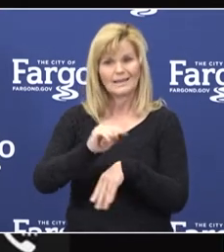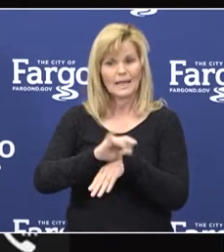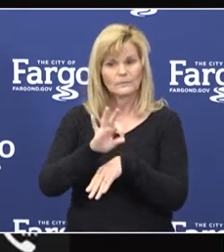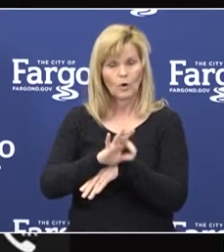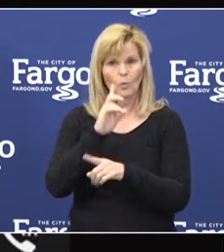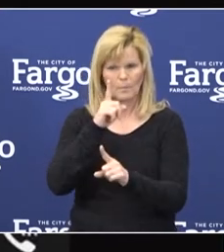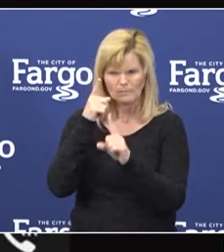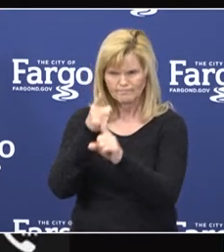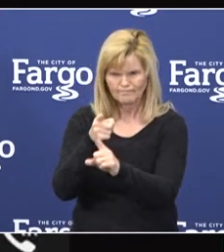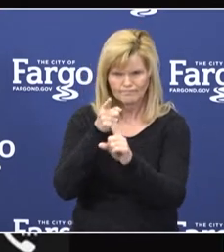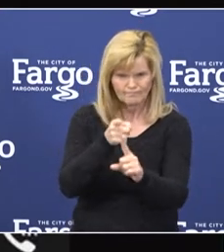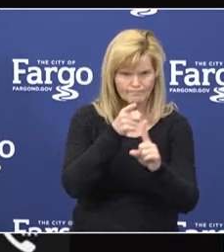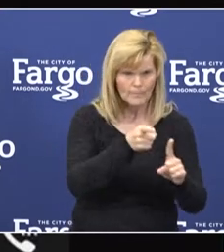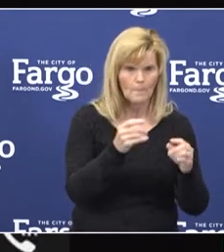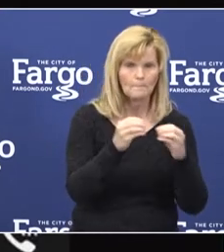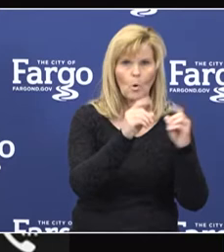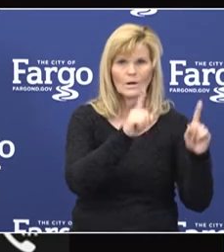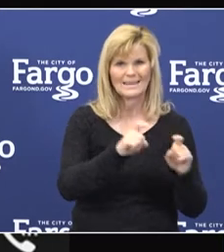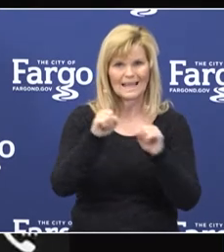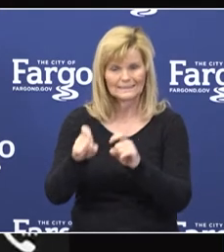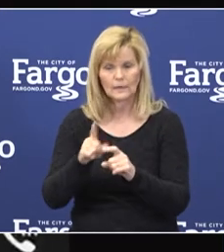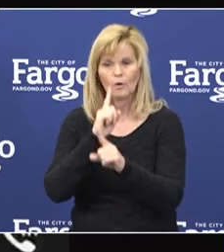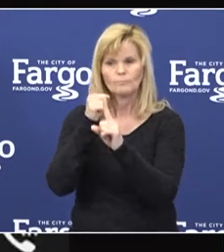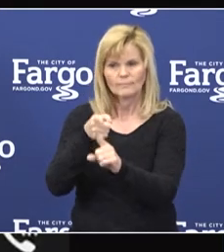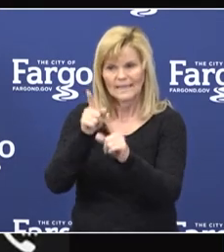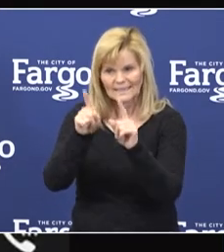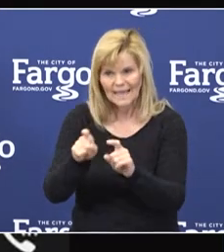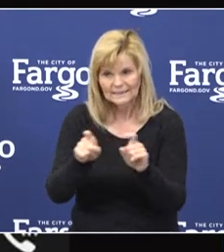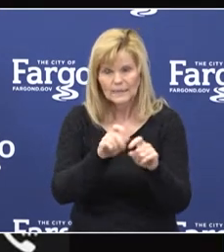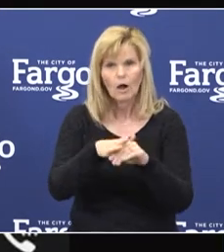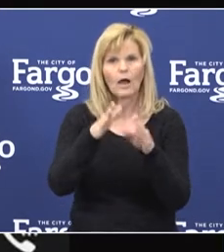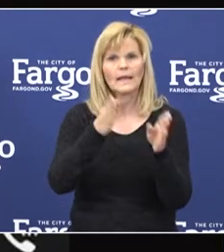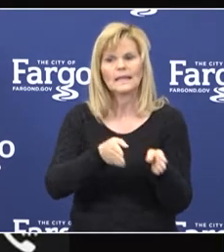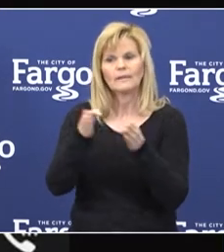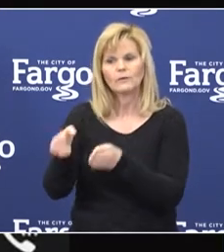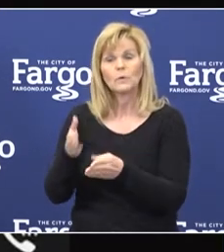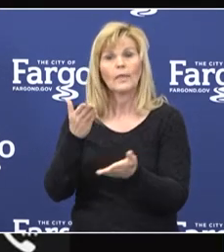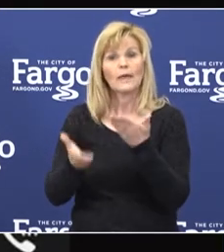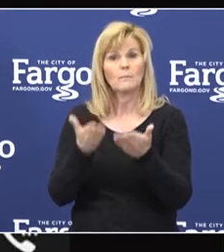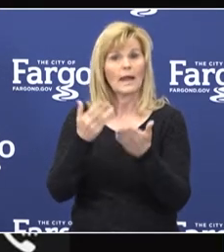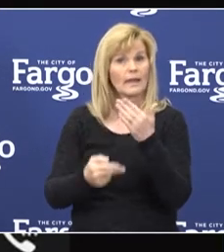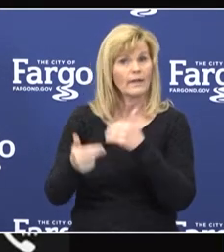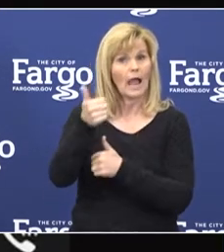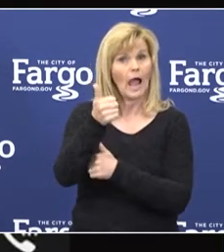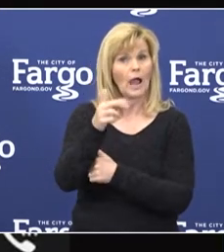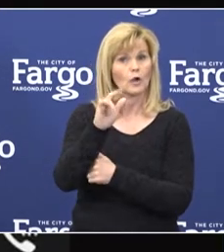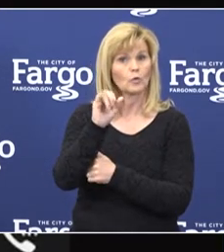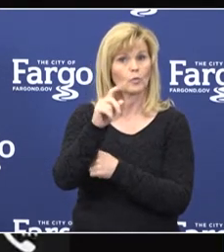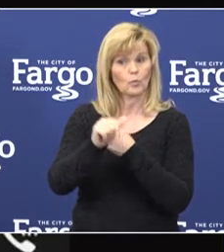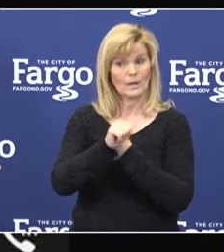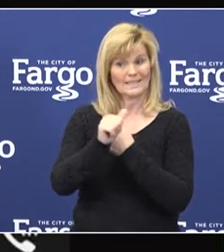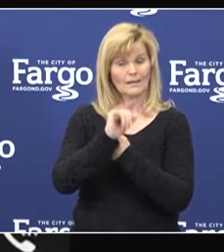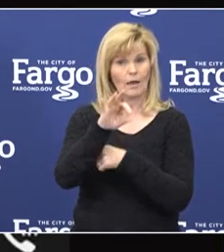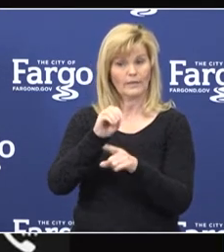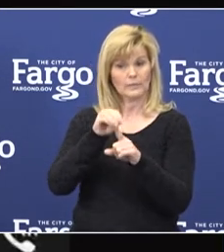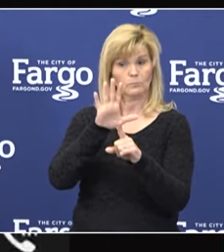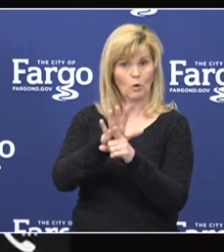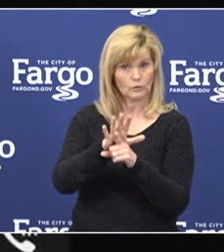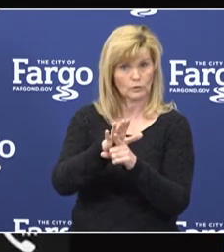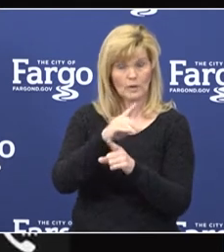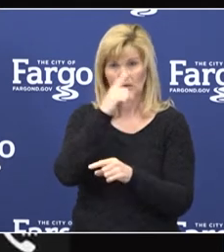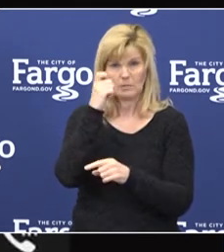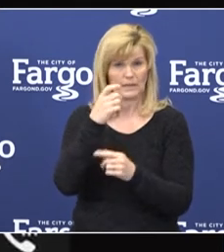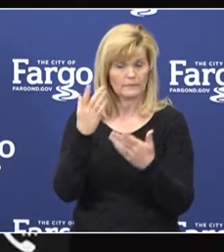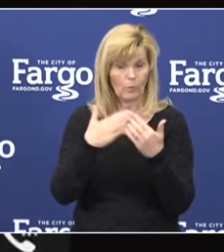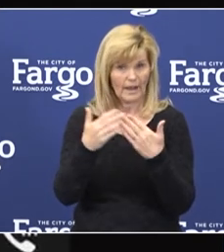testing. This involves focusing testing efforts on individuals that may have a higher risk of exposure due to a variety of factors such